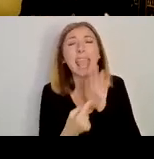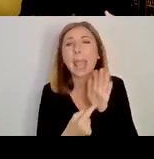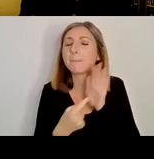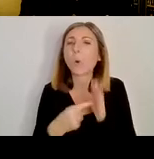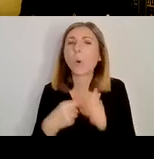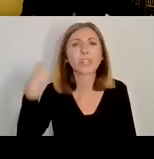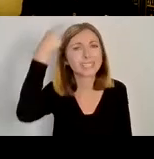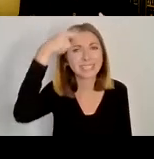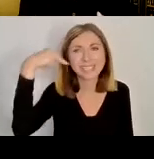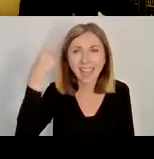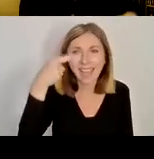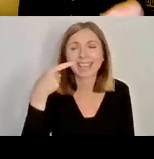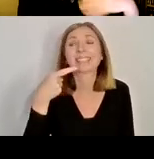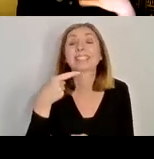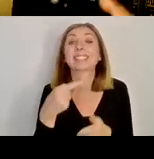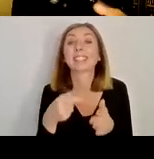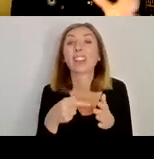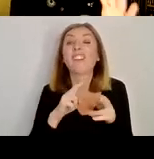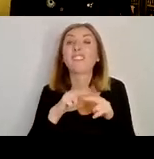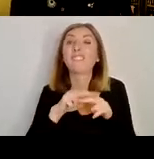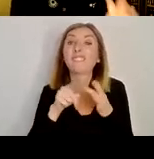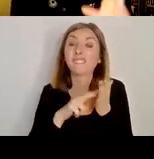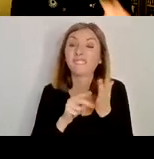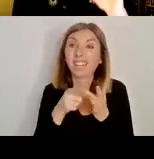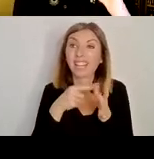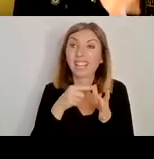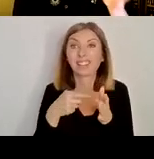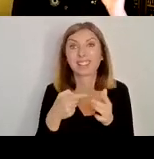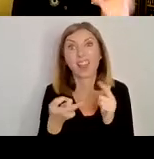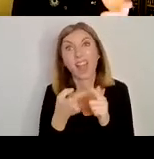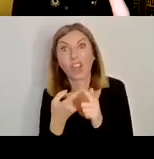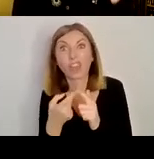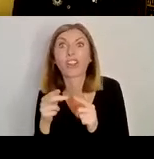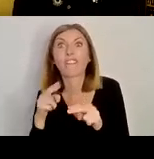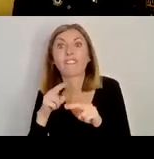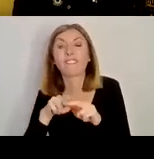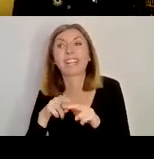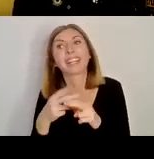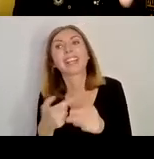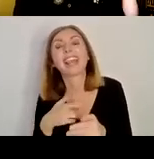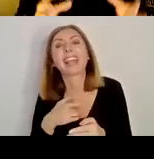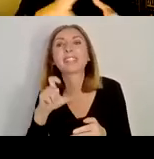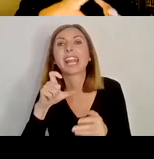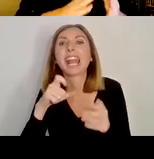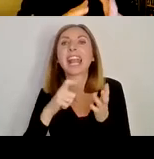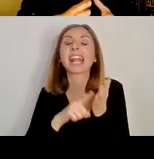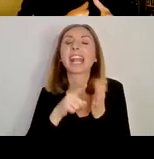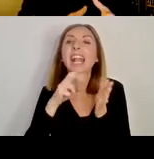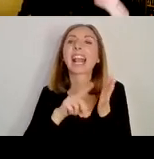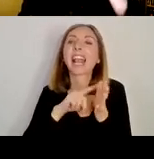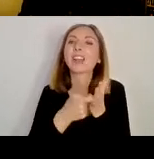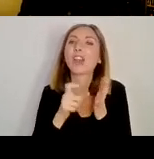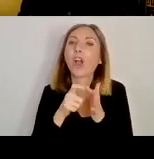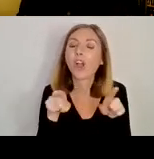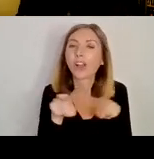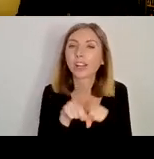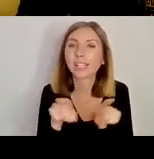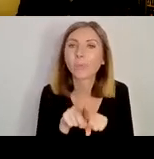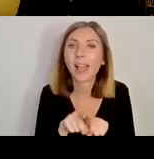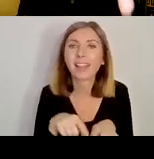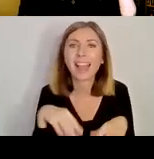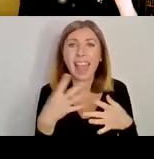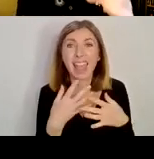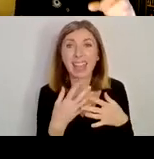there's a Finian in Clonard as well, but he's actually almost certainly the same as this Finian. And any of the sources we look at